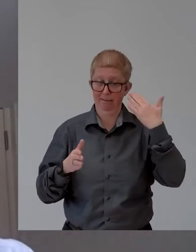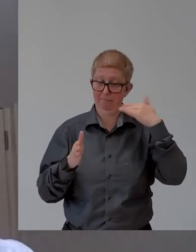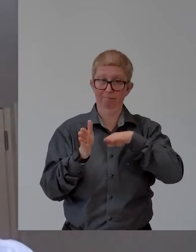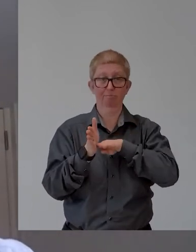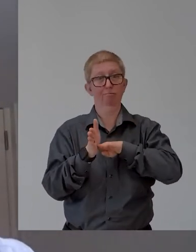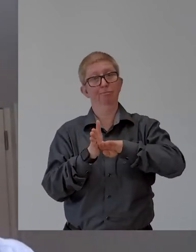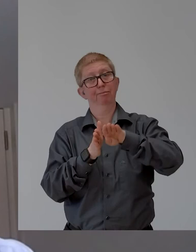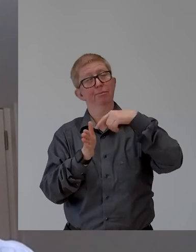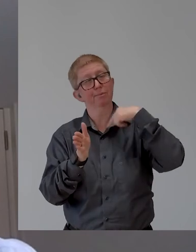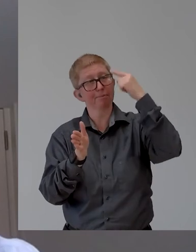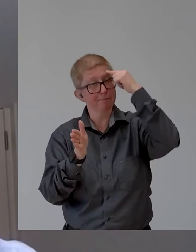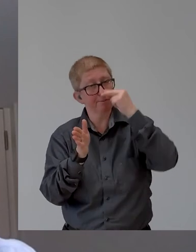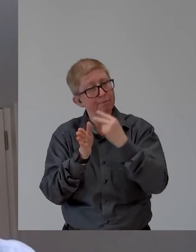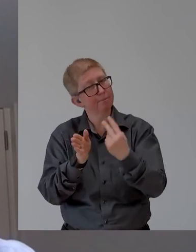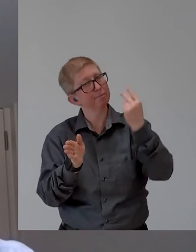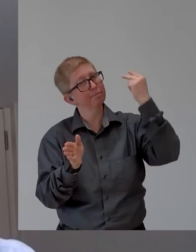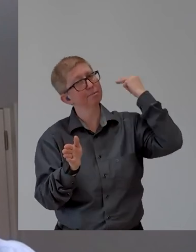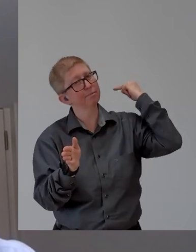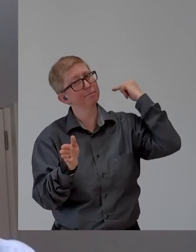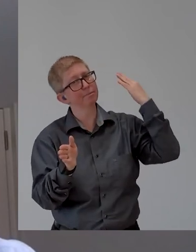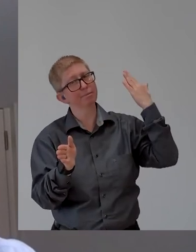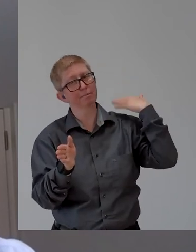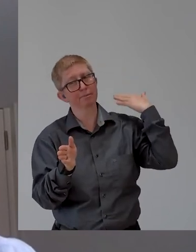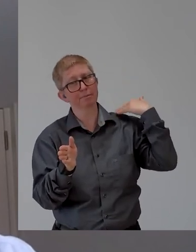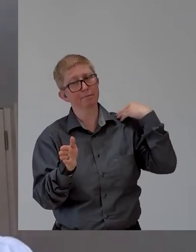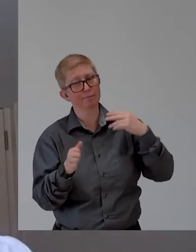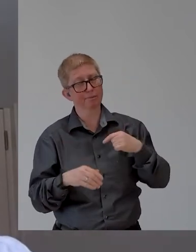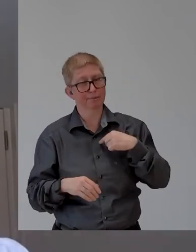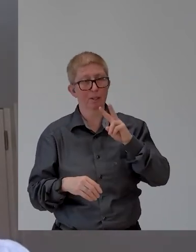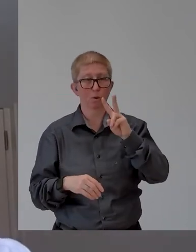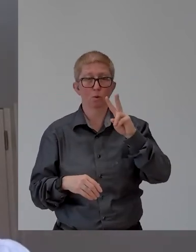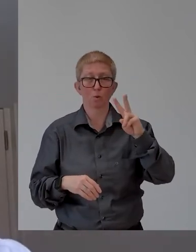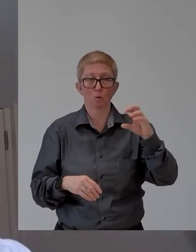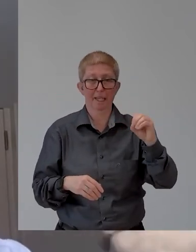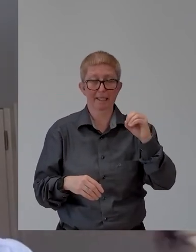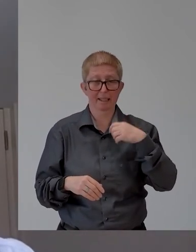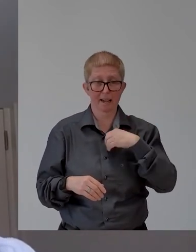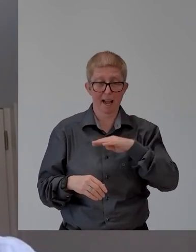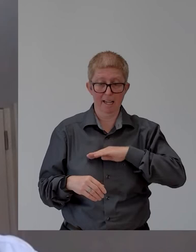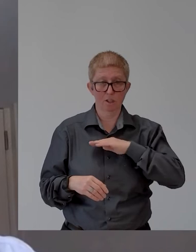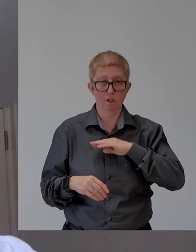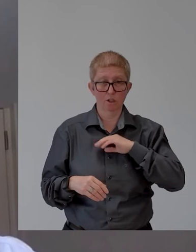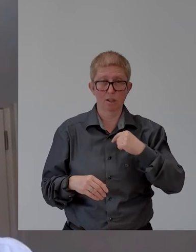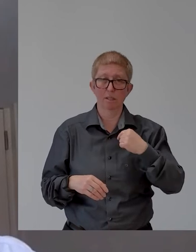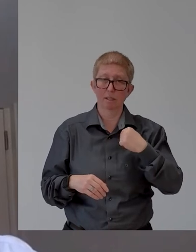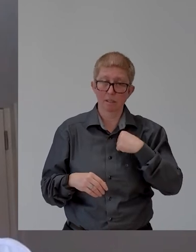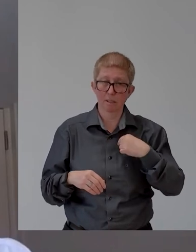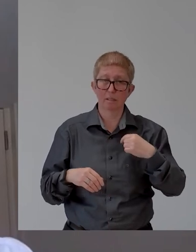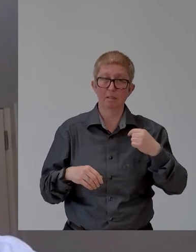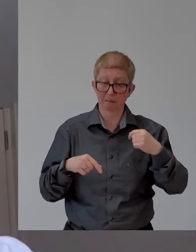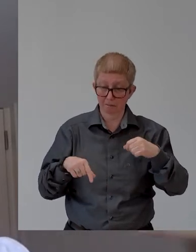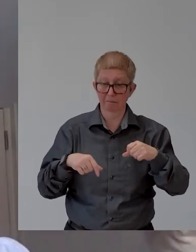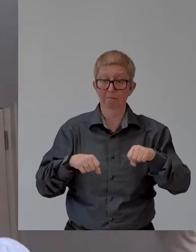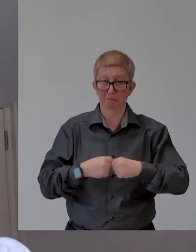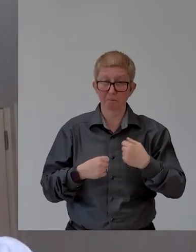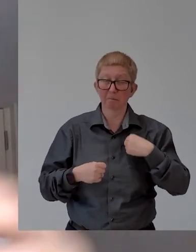20, if I was in a wheelchair at 20, do you think I would get a chance to work for Xerox,